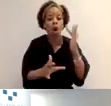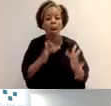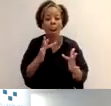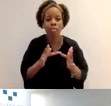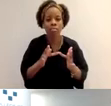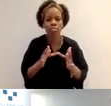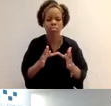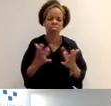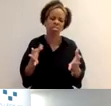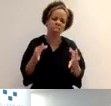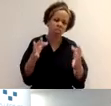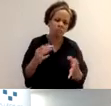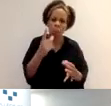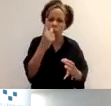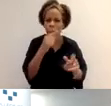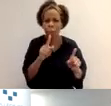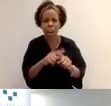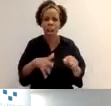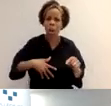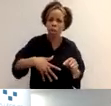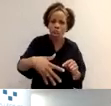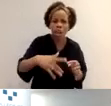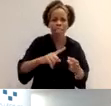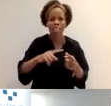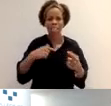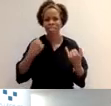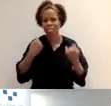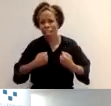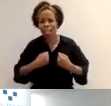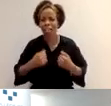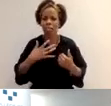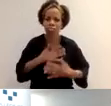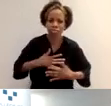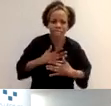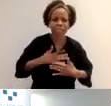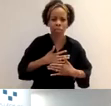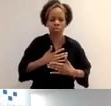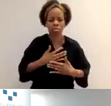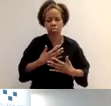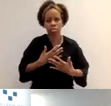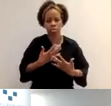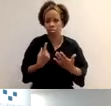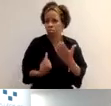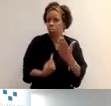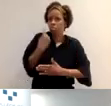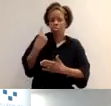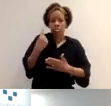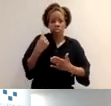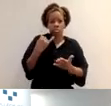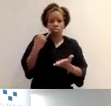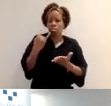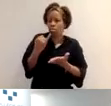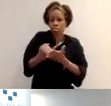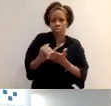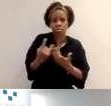could be things like maternity leave, long-term sick, bereavements, um, you know, any exceptional circumstances really. We do ask for